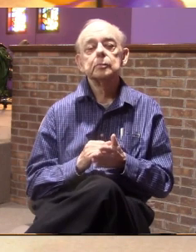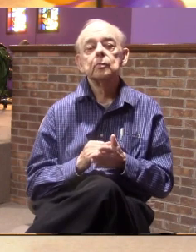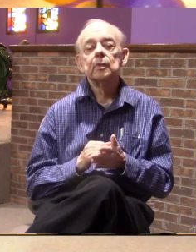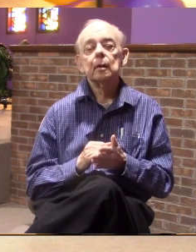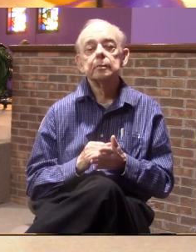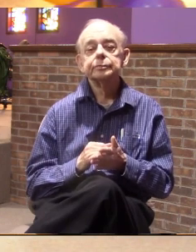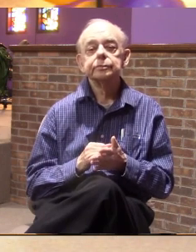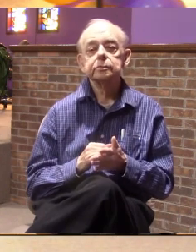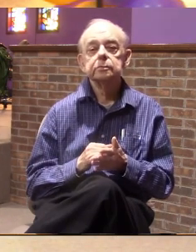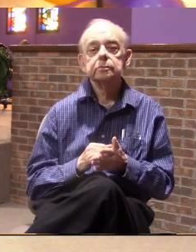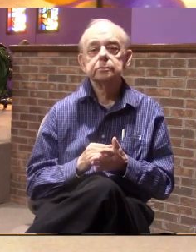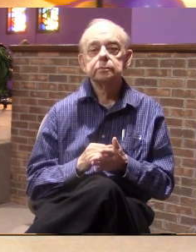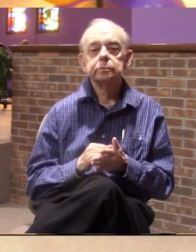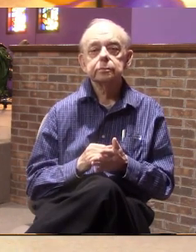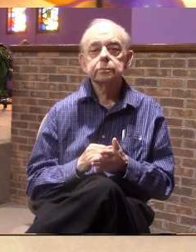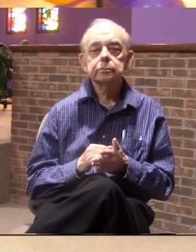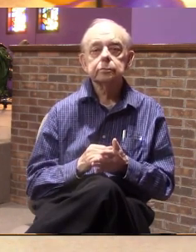this.